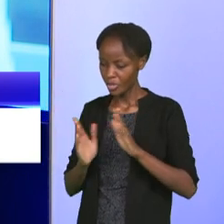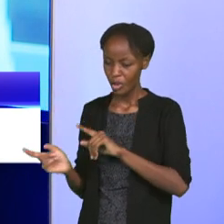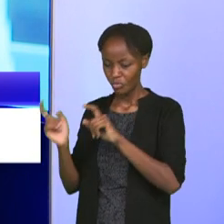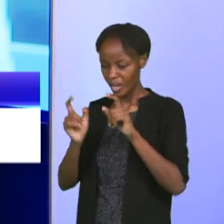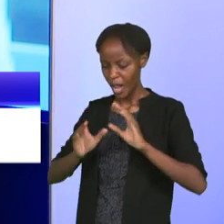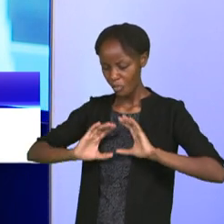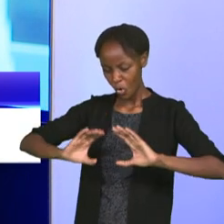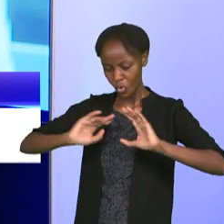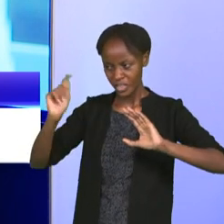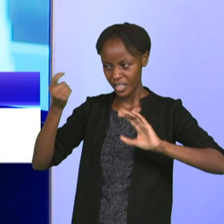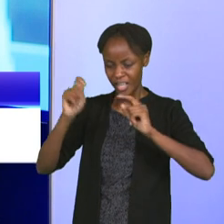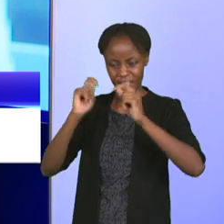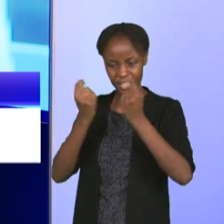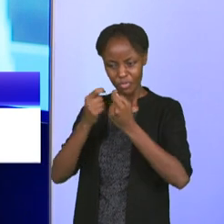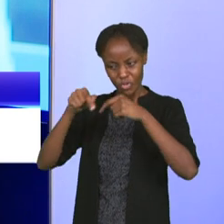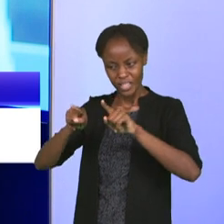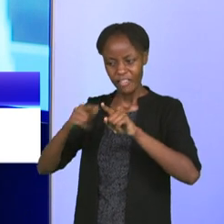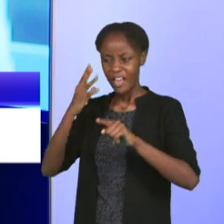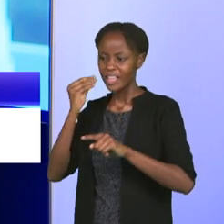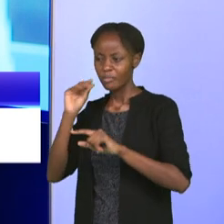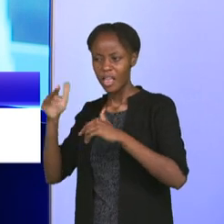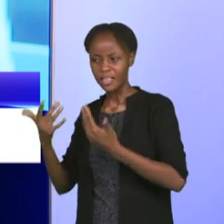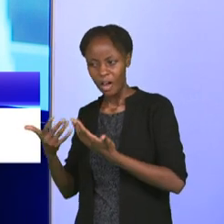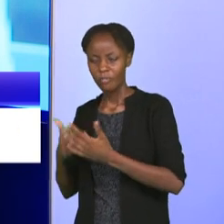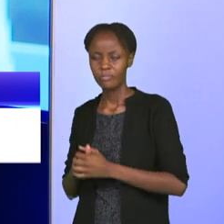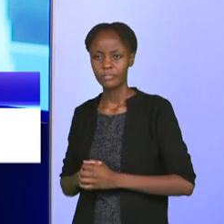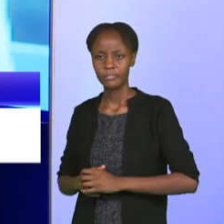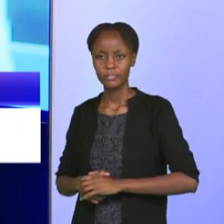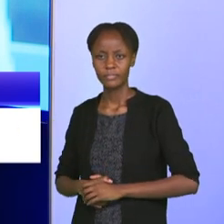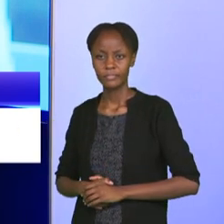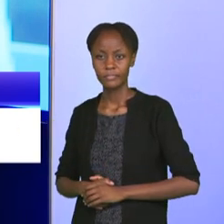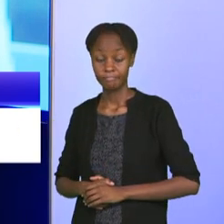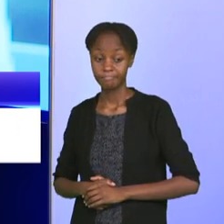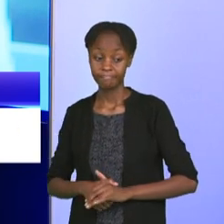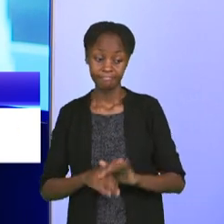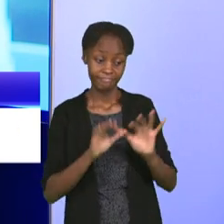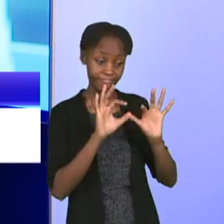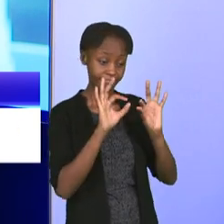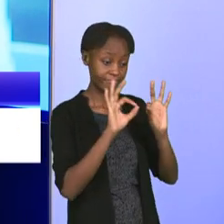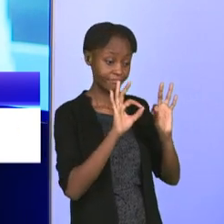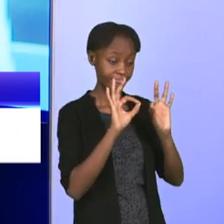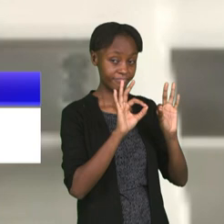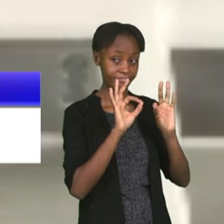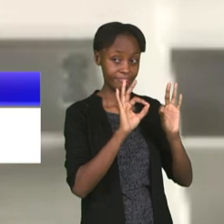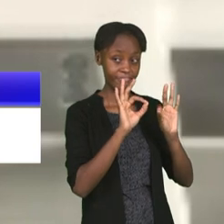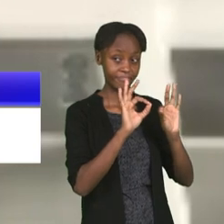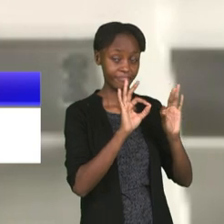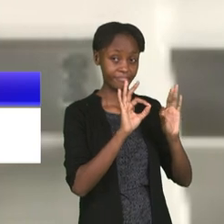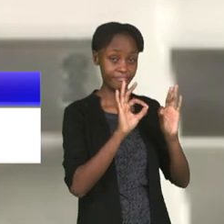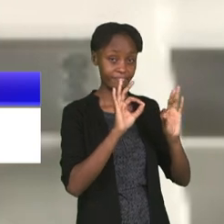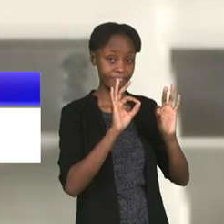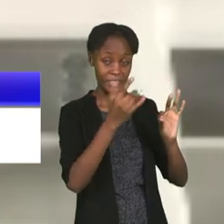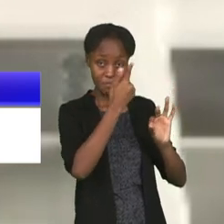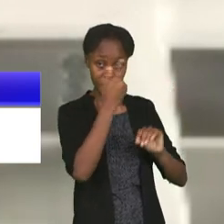coach the Kenyan team. How was the experience? Fantastic. Fantastic, because the